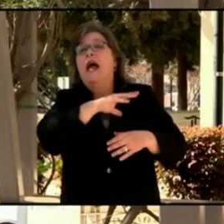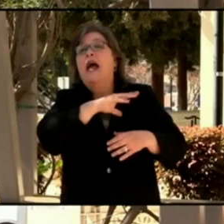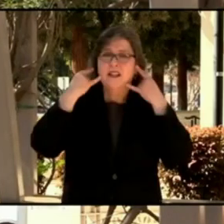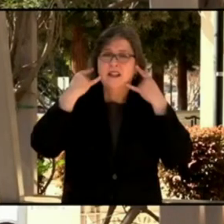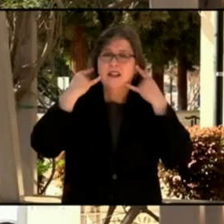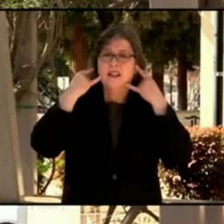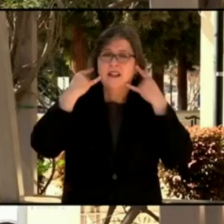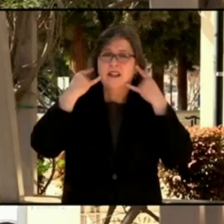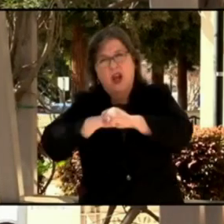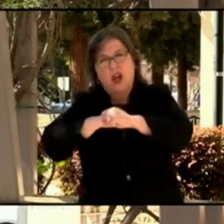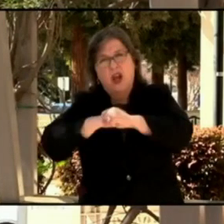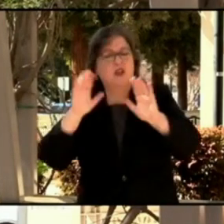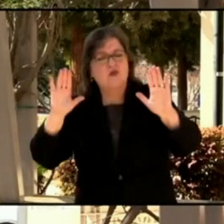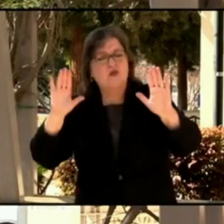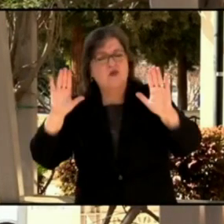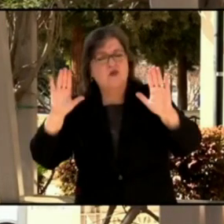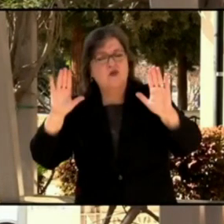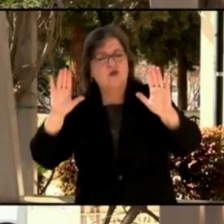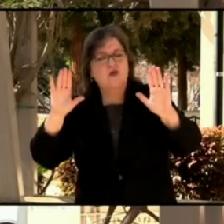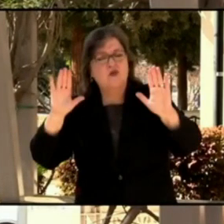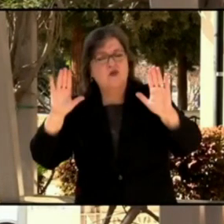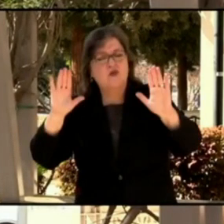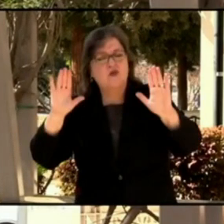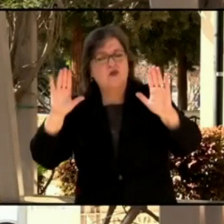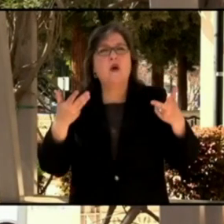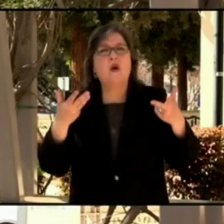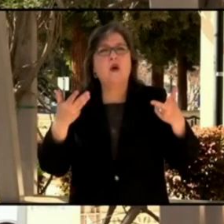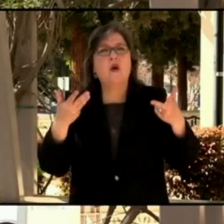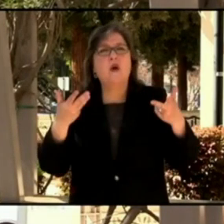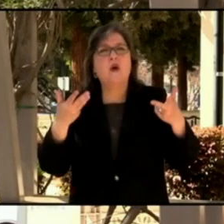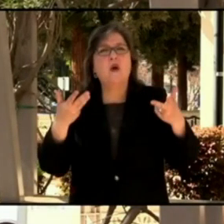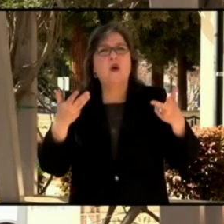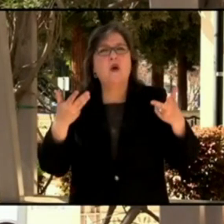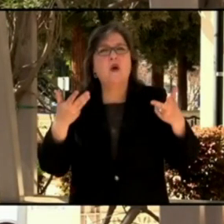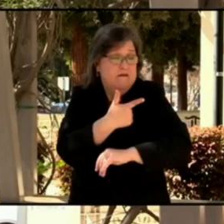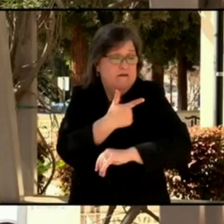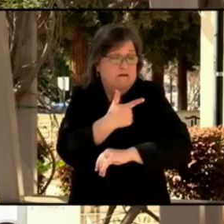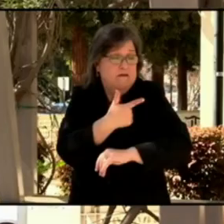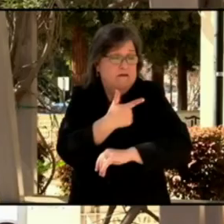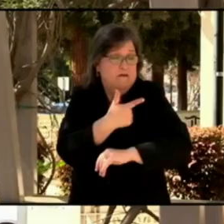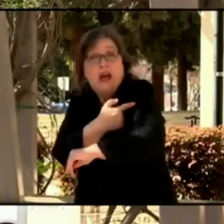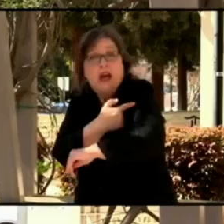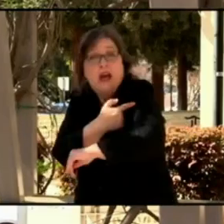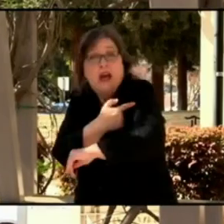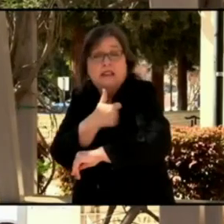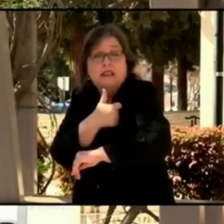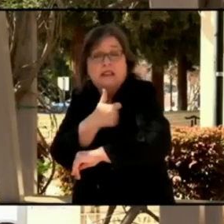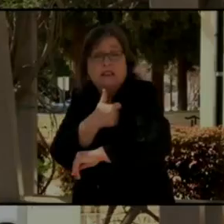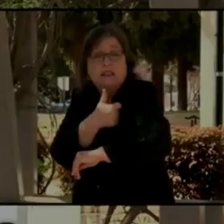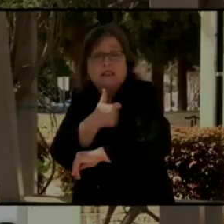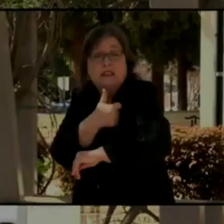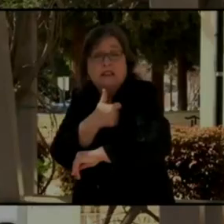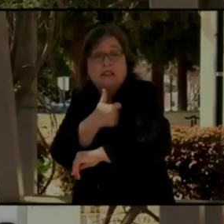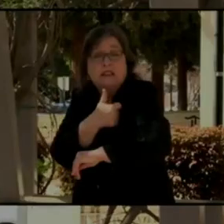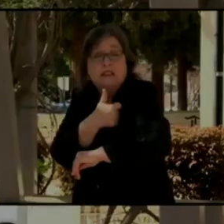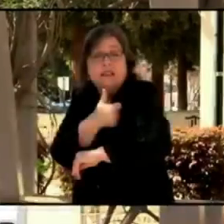is so wearing a mask provides gets you, you know, really close to perfect protection.